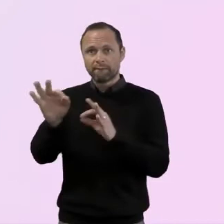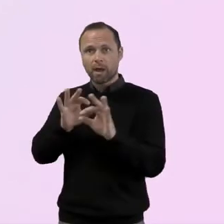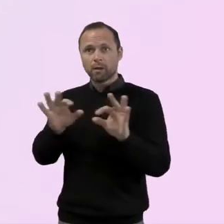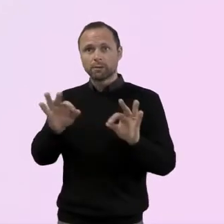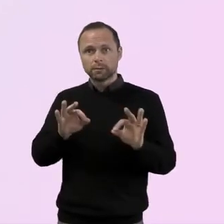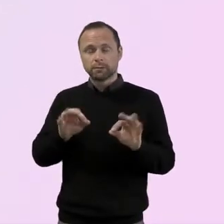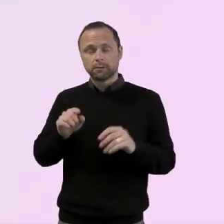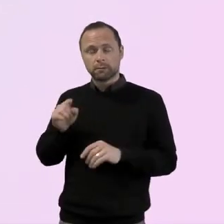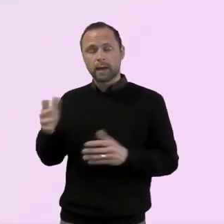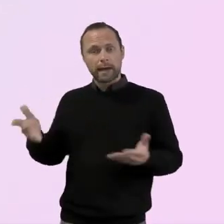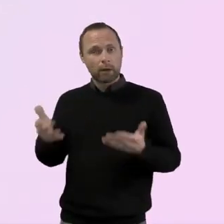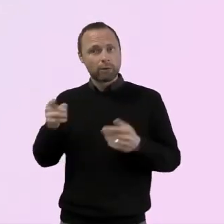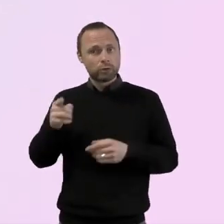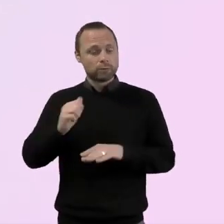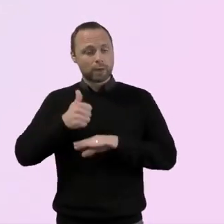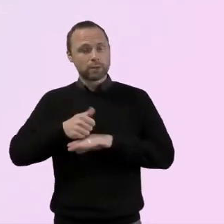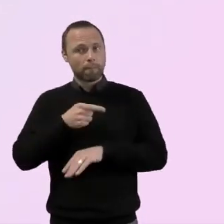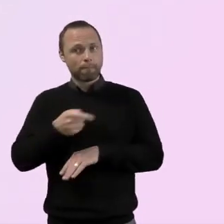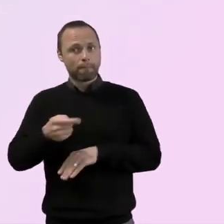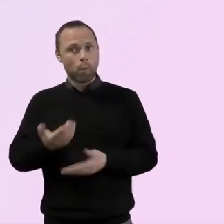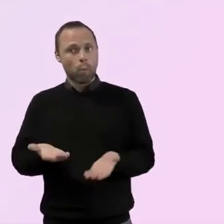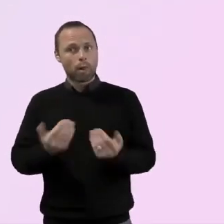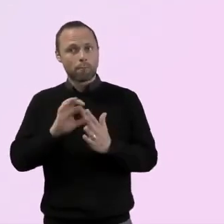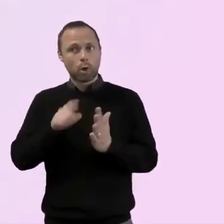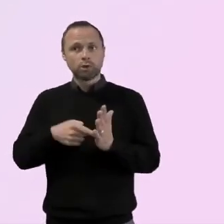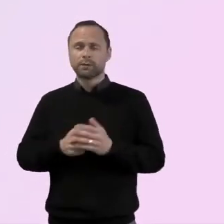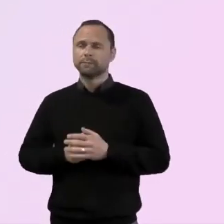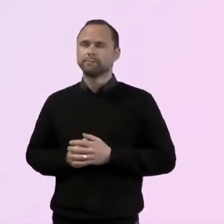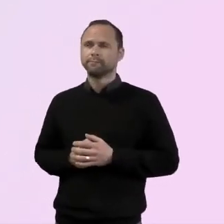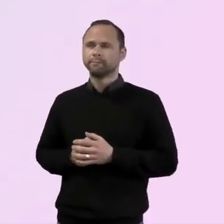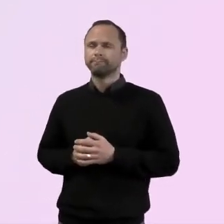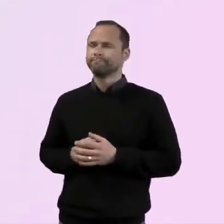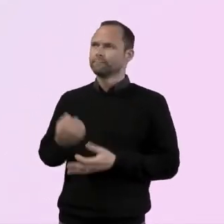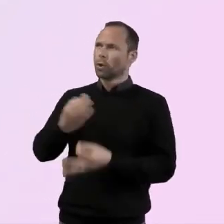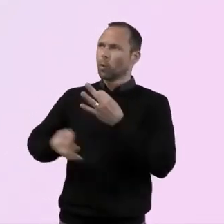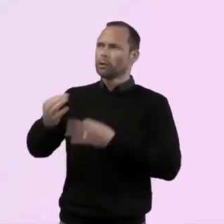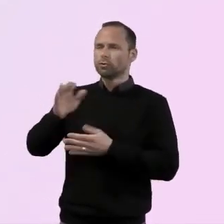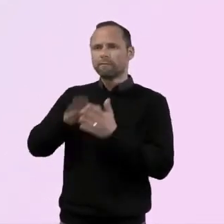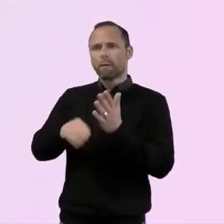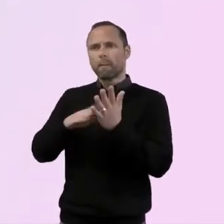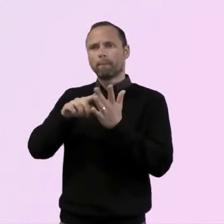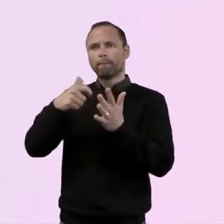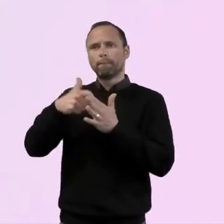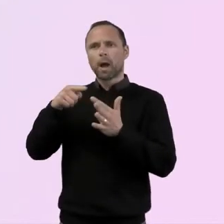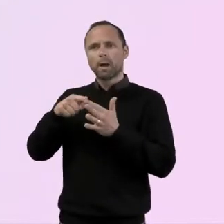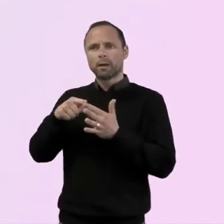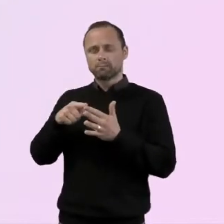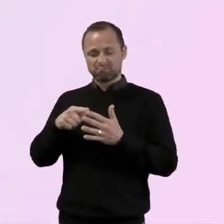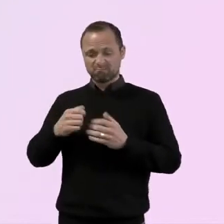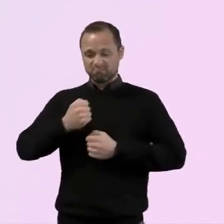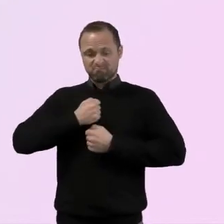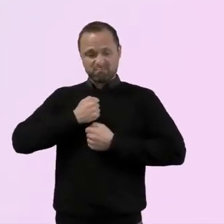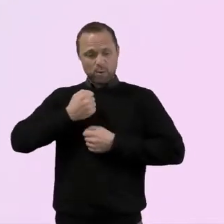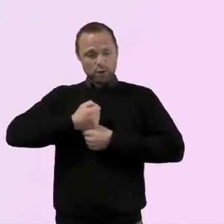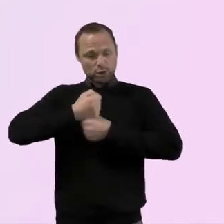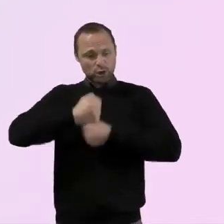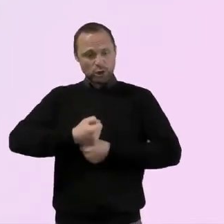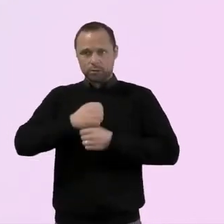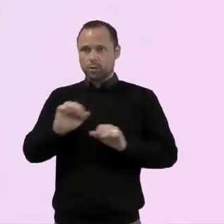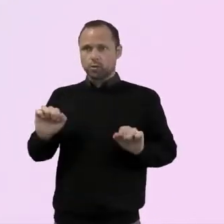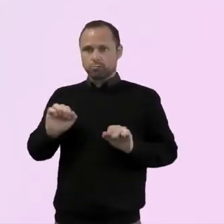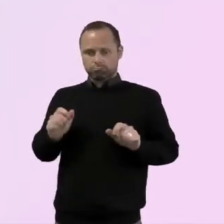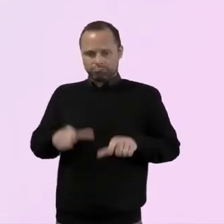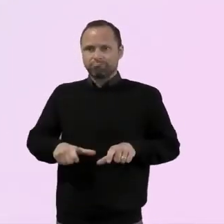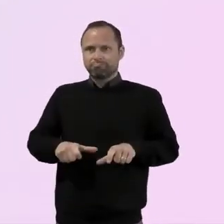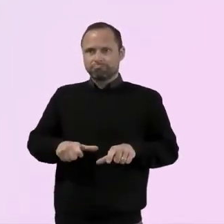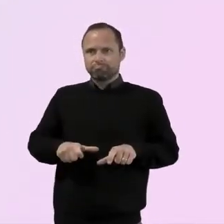Yeah. Great. Thank you. Um, Mike says, our church has yet to reopen, but we have two asylum seeker